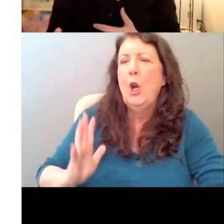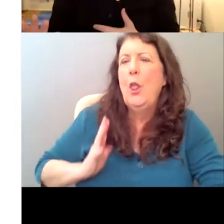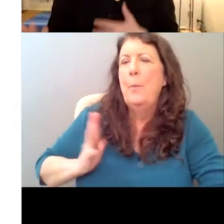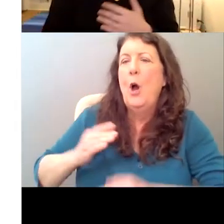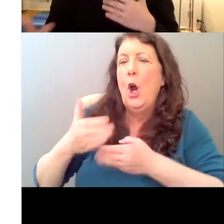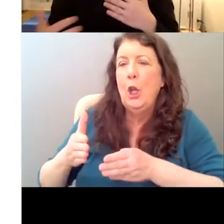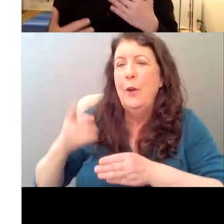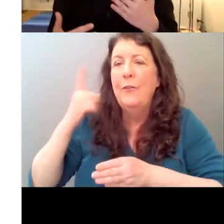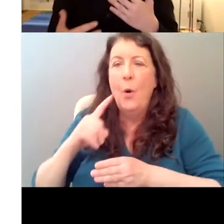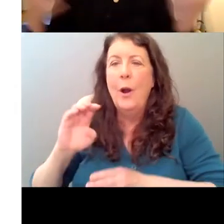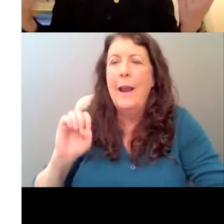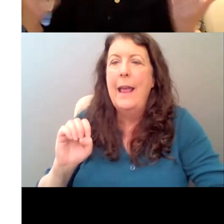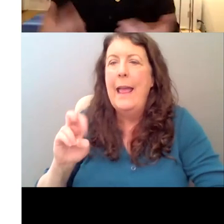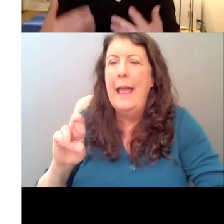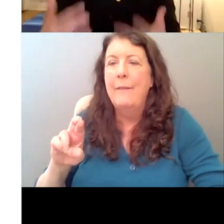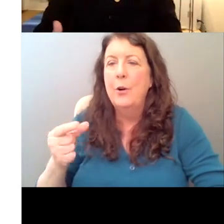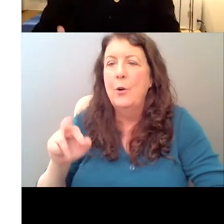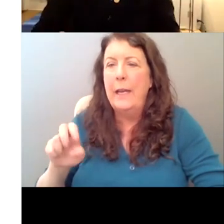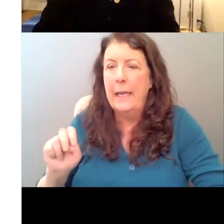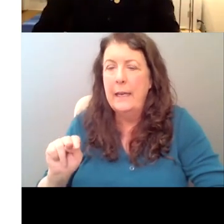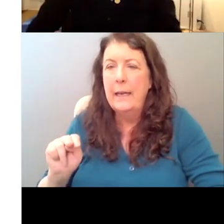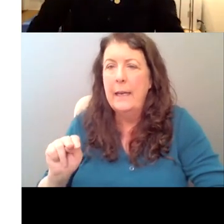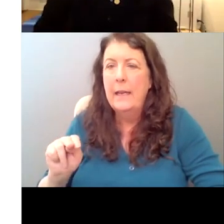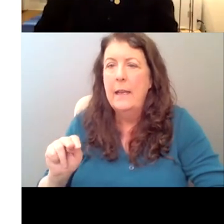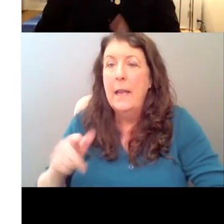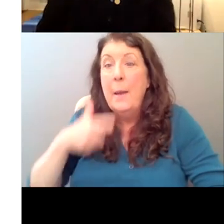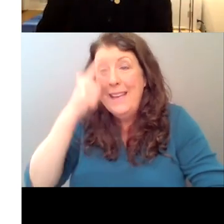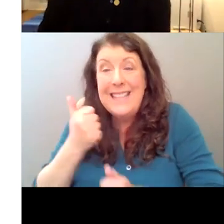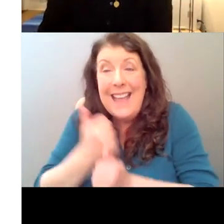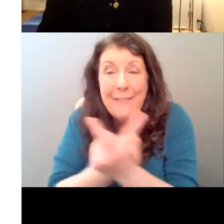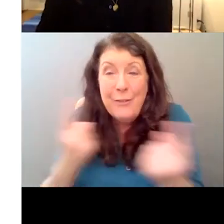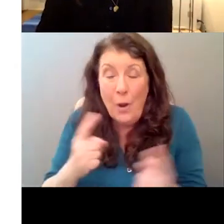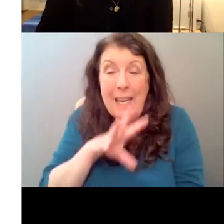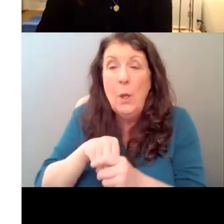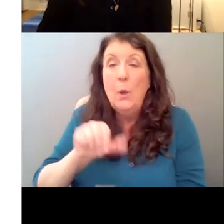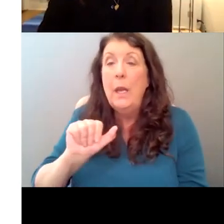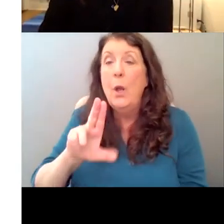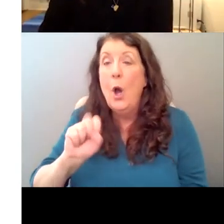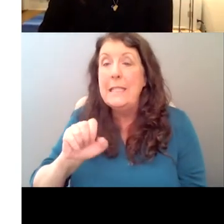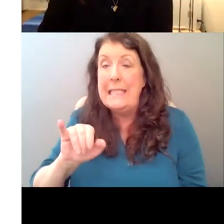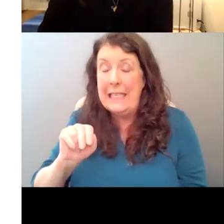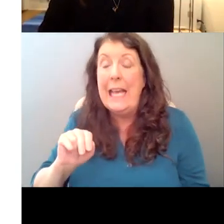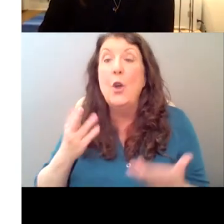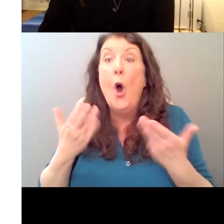Austin has already been seeing, everyone has seen Sue in this woman already. Um, and in the, in the,